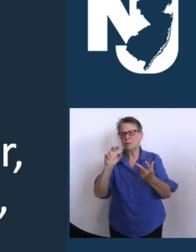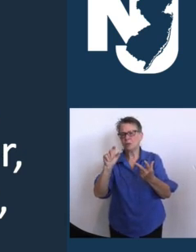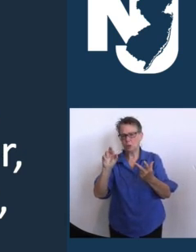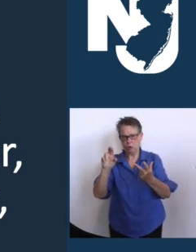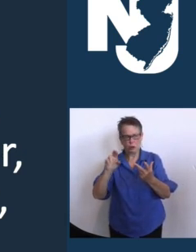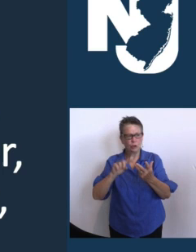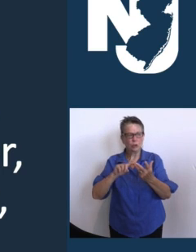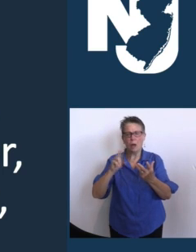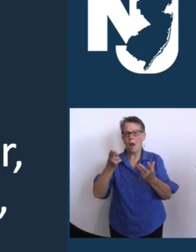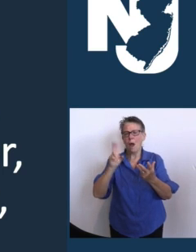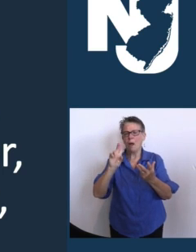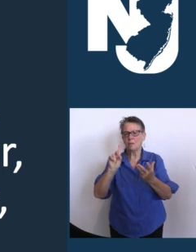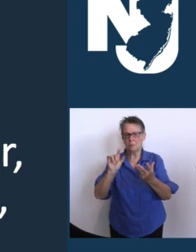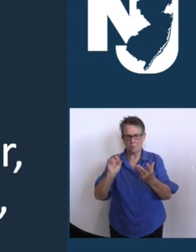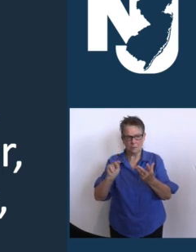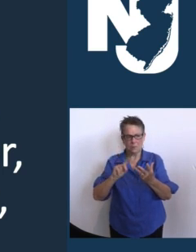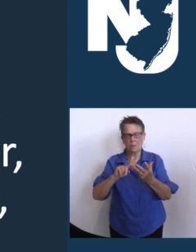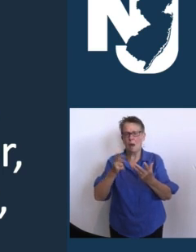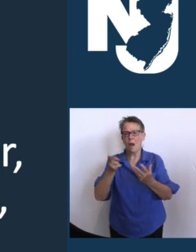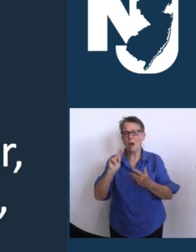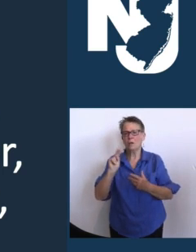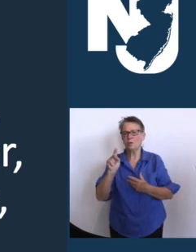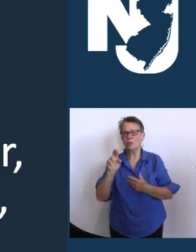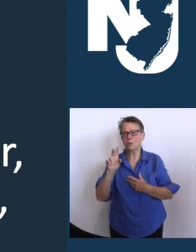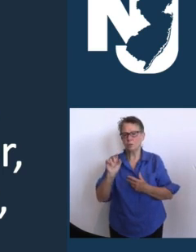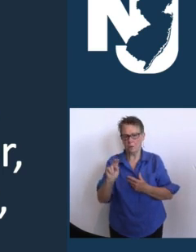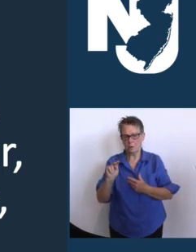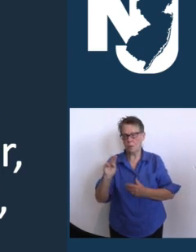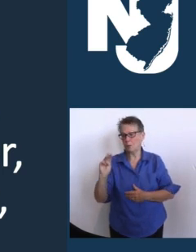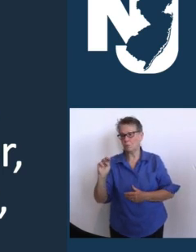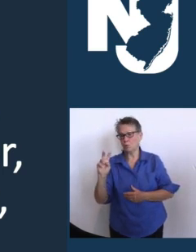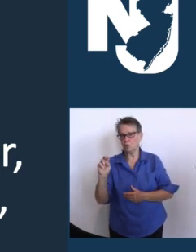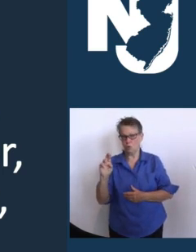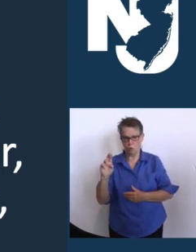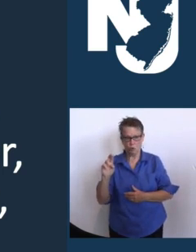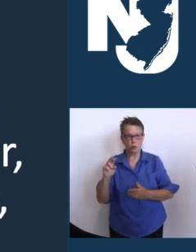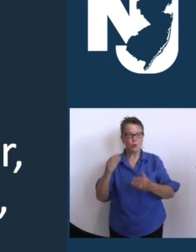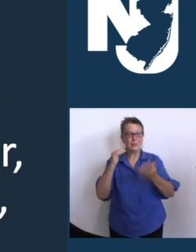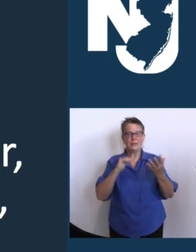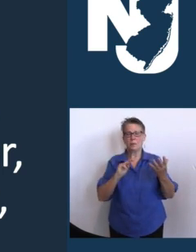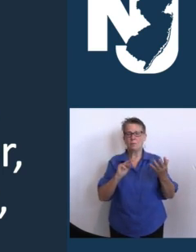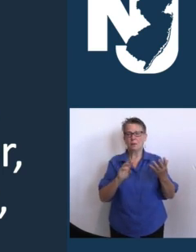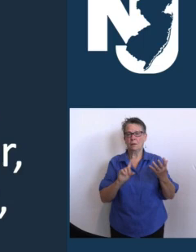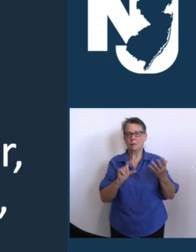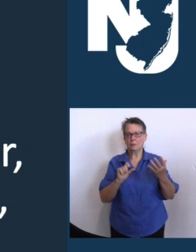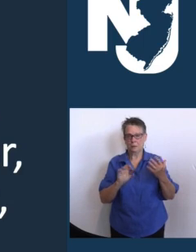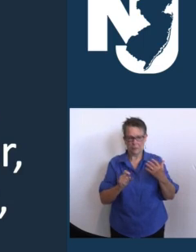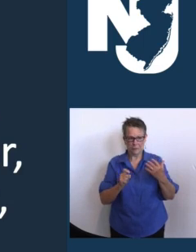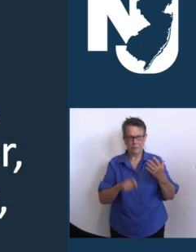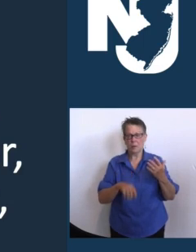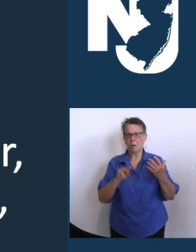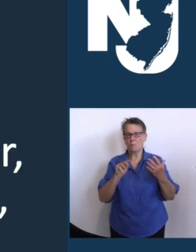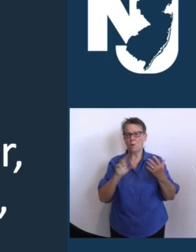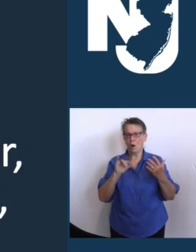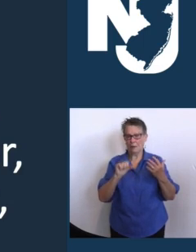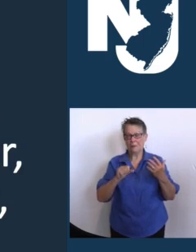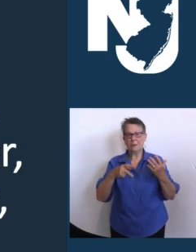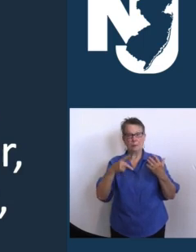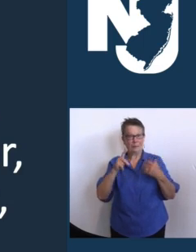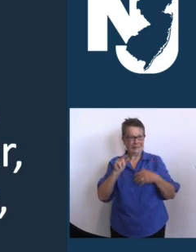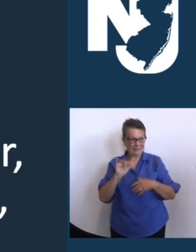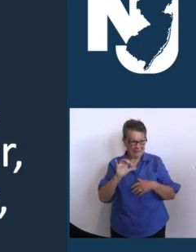Passaic, Somerset, and Union. And we will continue to advocate for every family impacted by this storm.